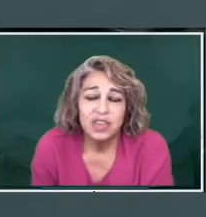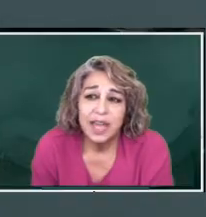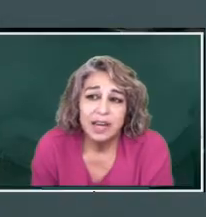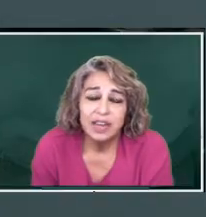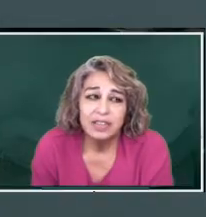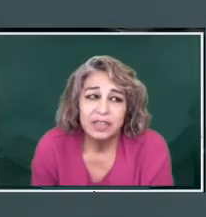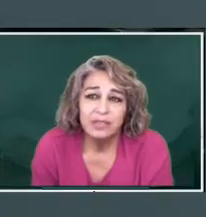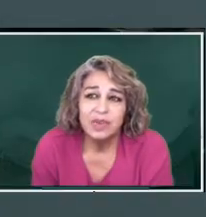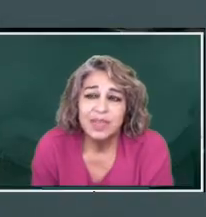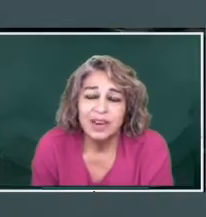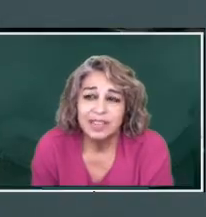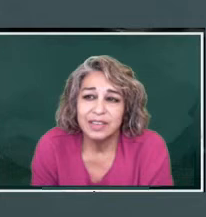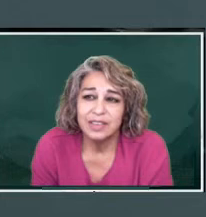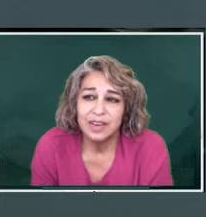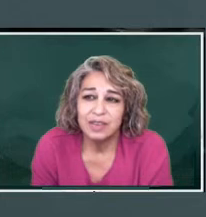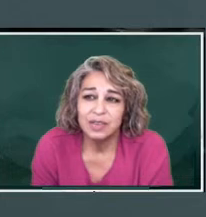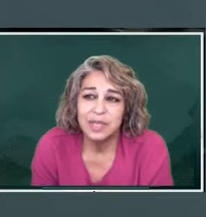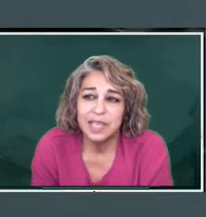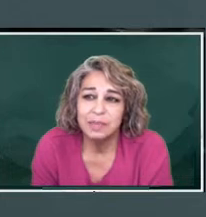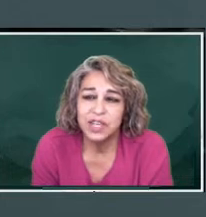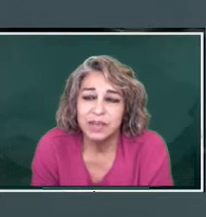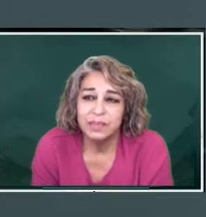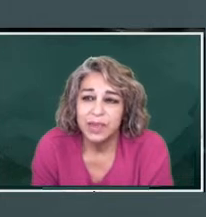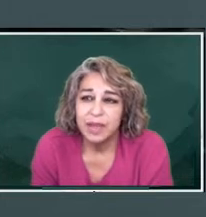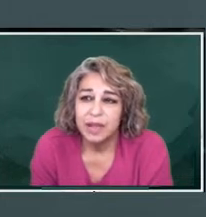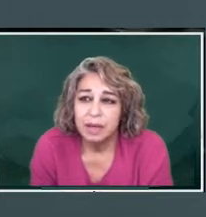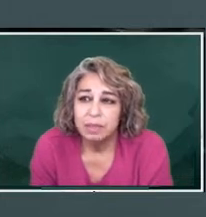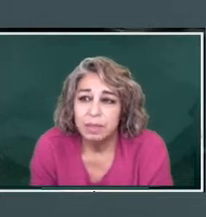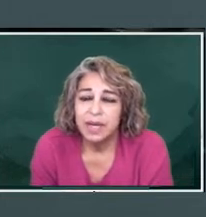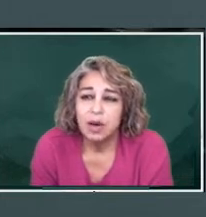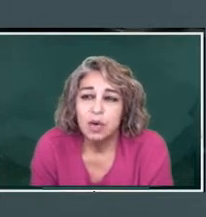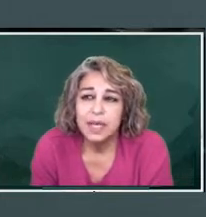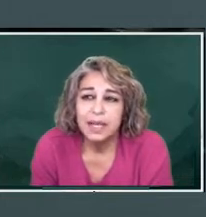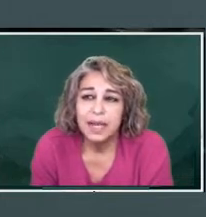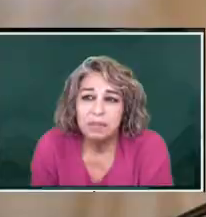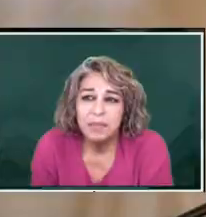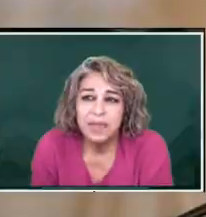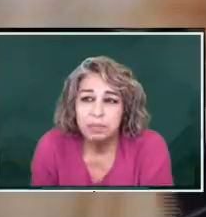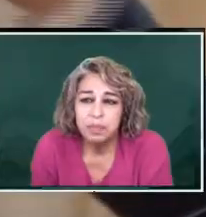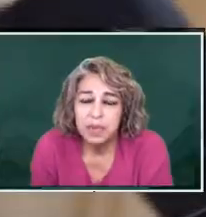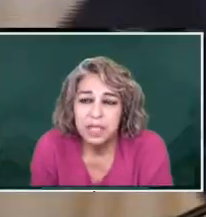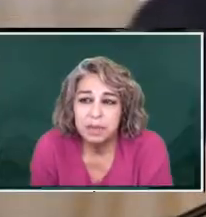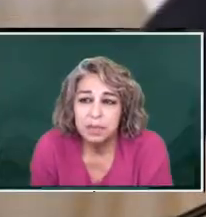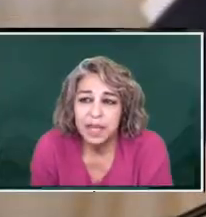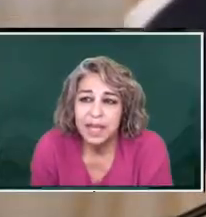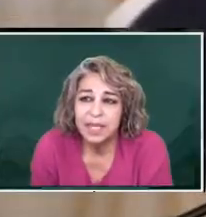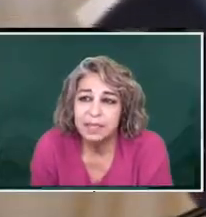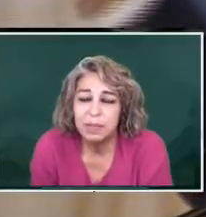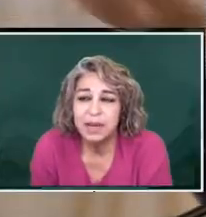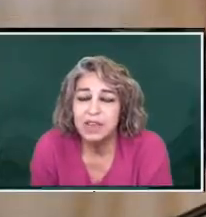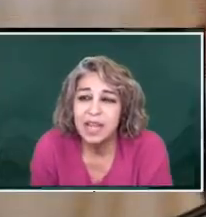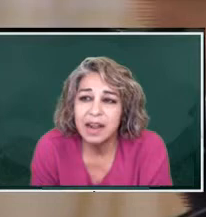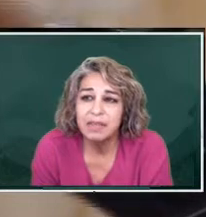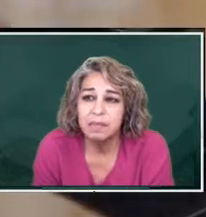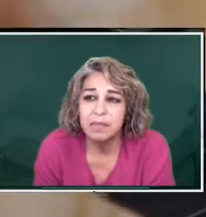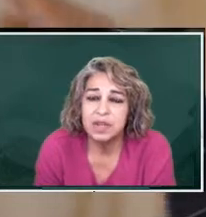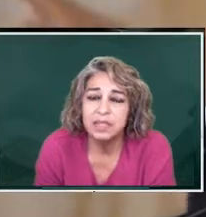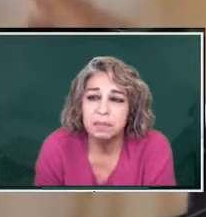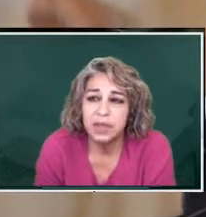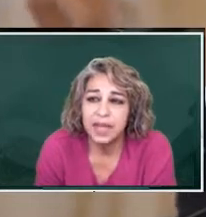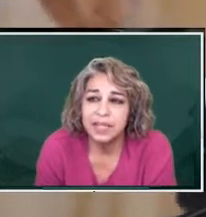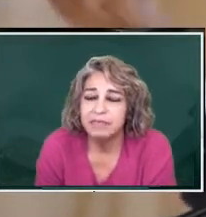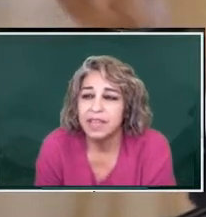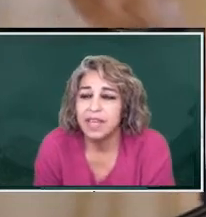So you can't use the phone there because there's no reception. But only like maybe the municipal heads. But if you get out of the